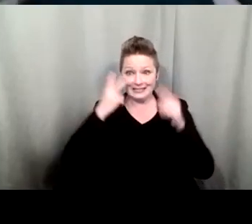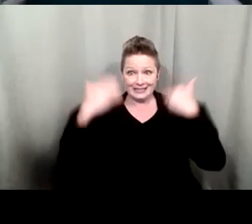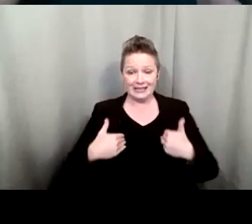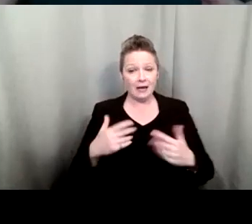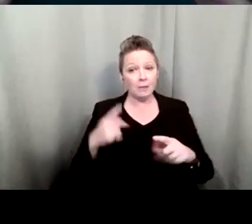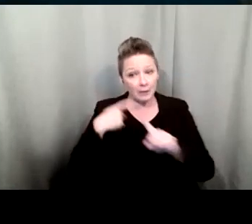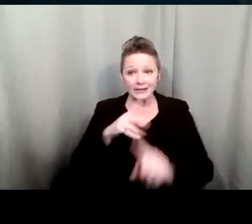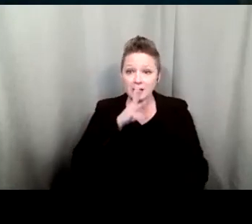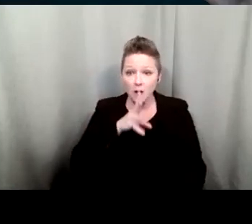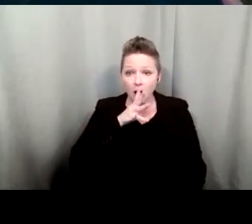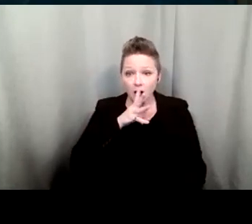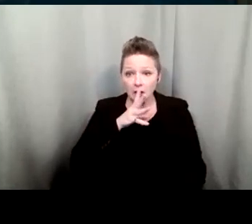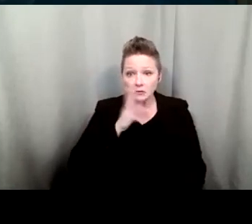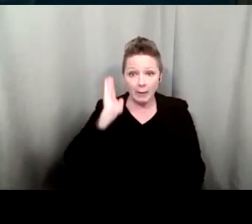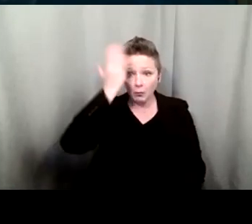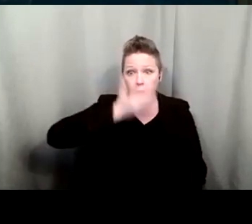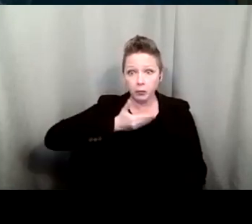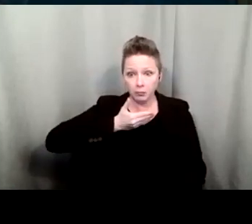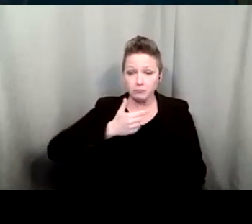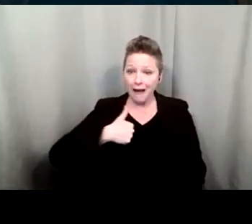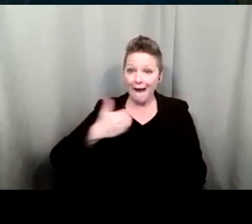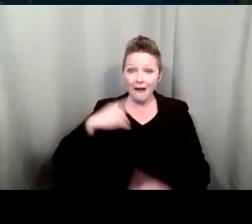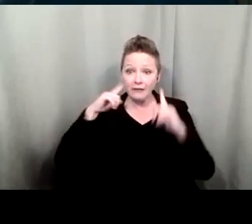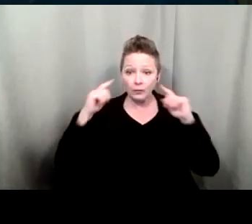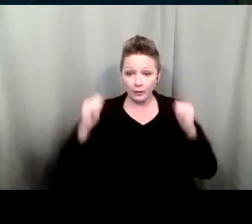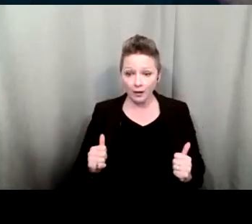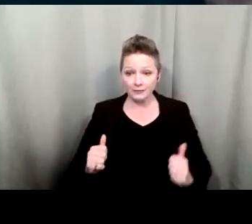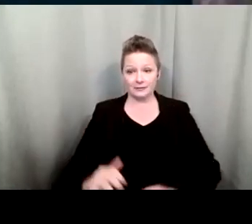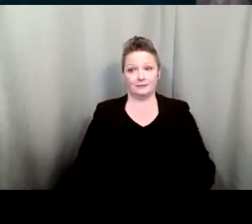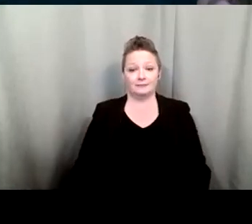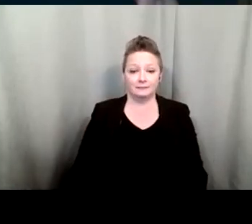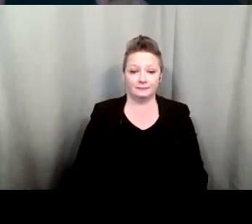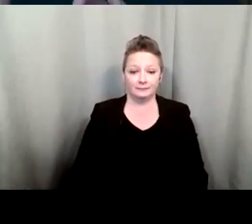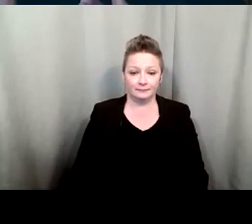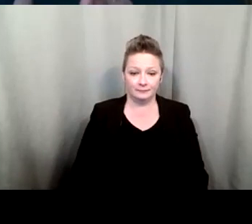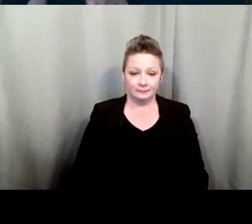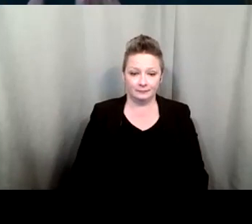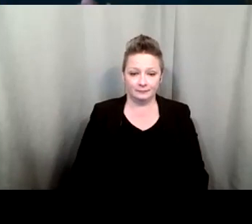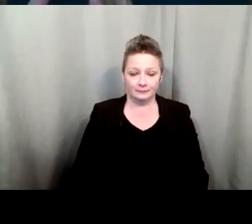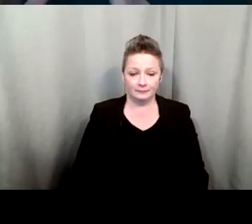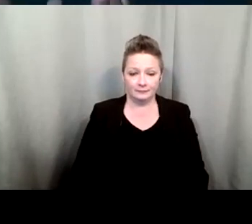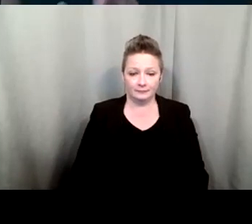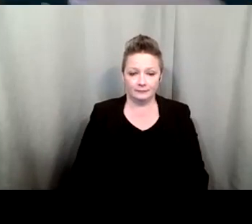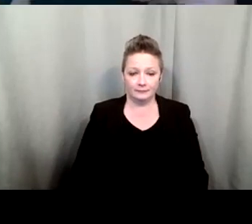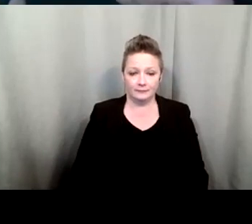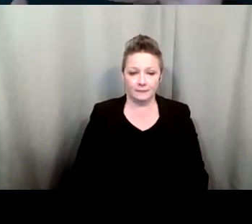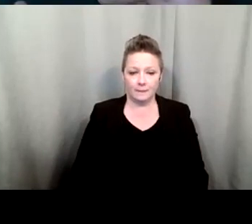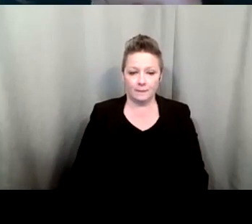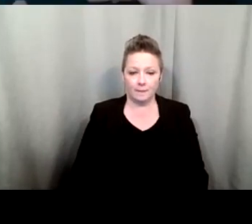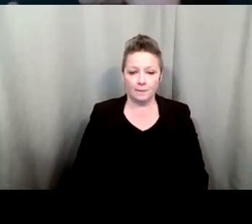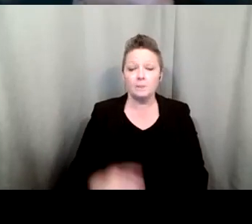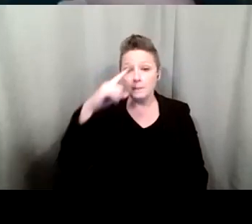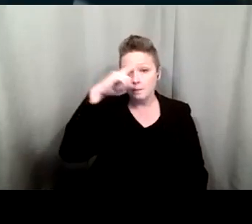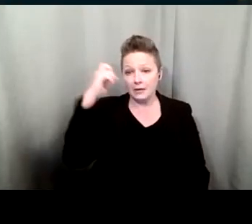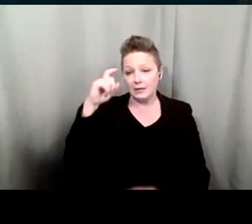so you might not even know that I have a hearing loss and because it's in can't